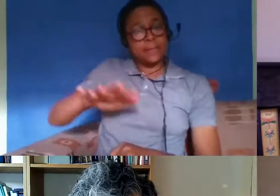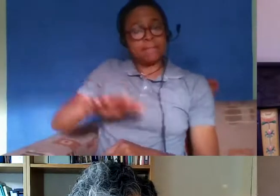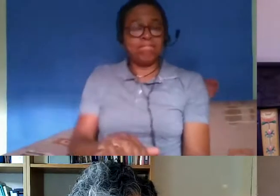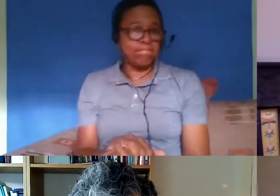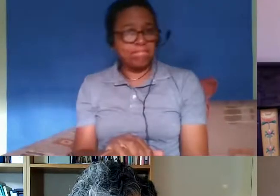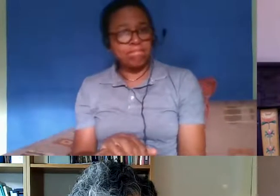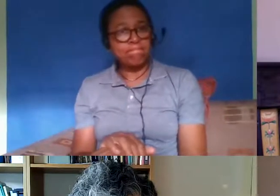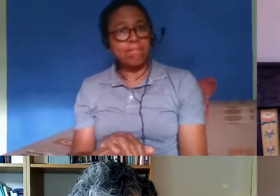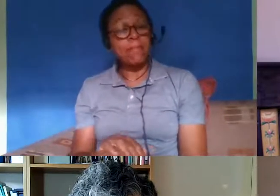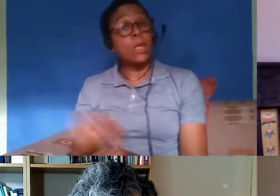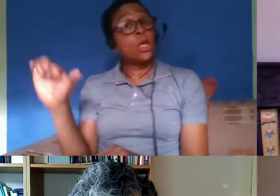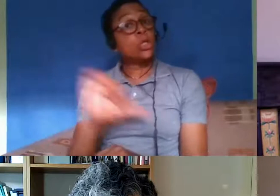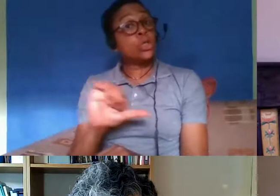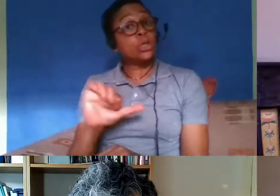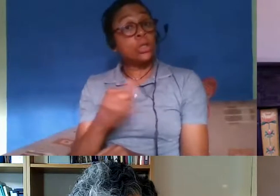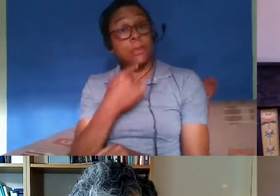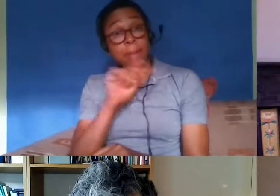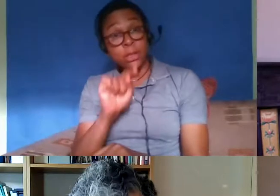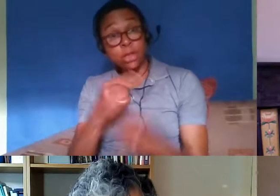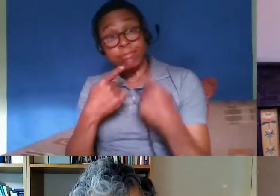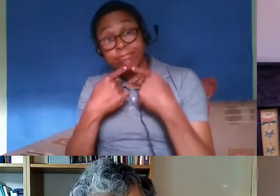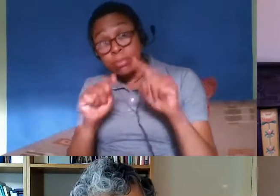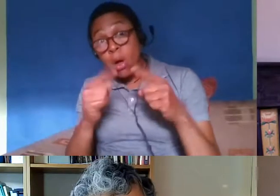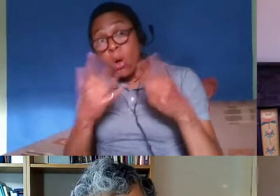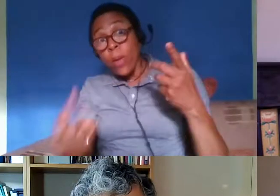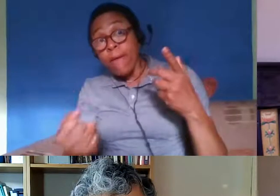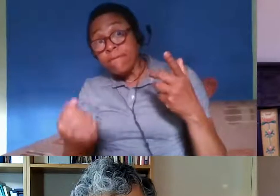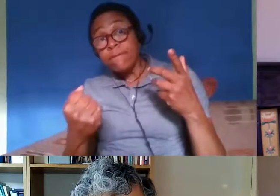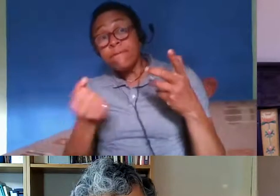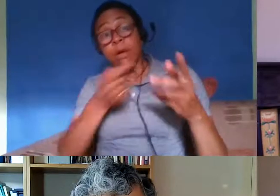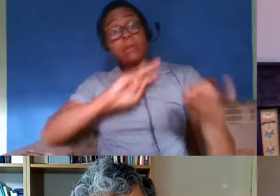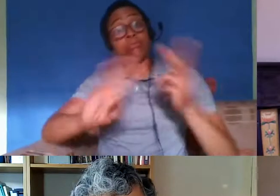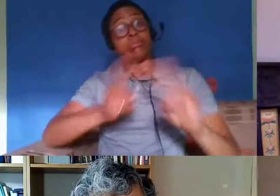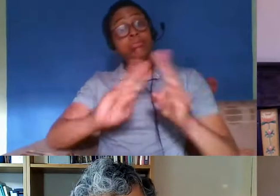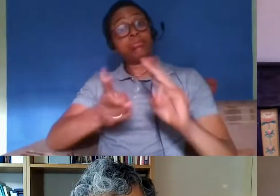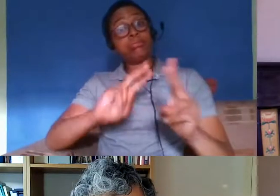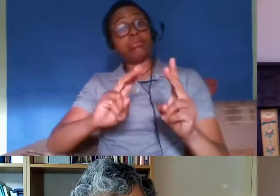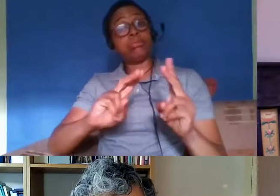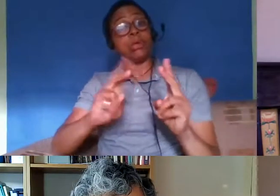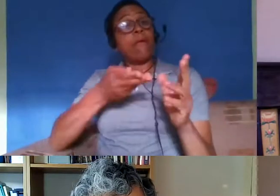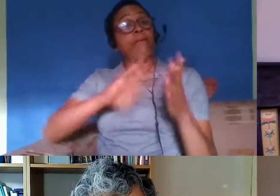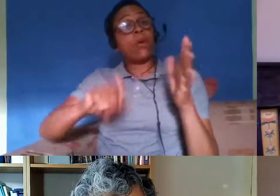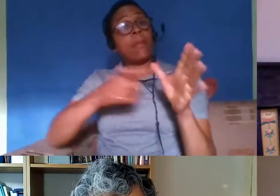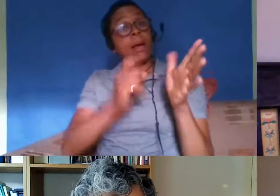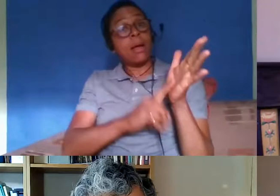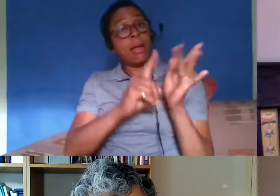i should also mention we have via cell interpretation being provided throughout the night by ali gordon um